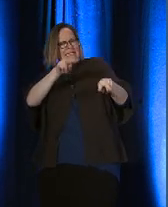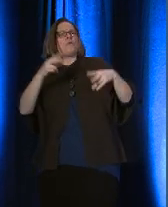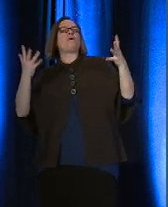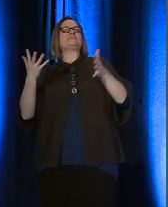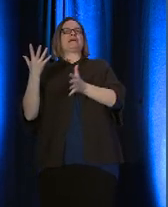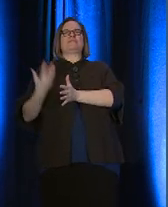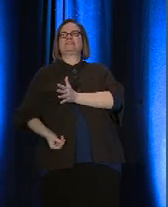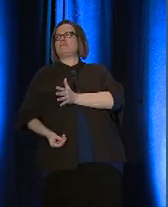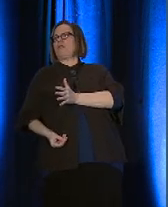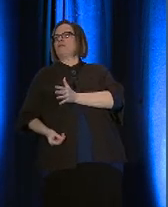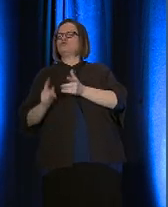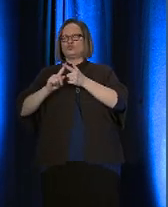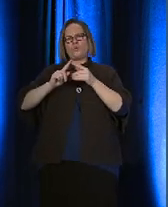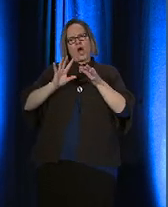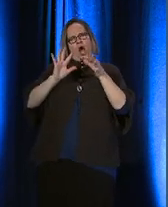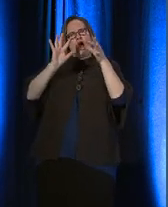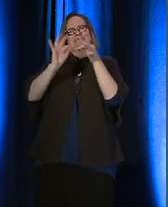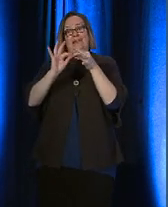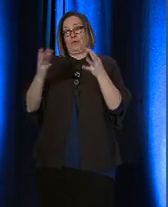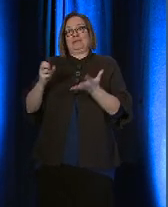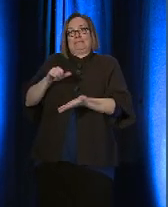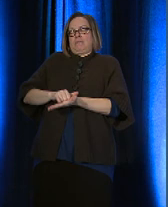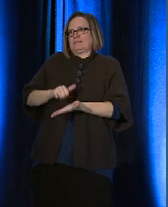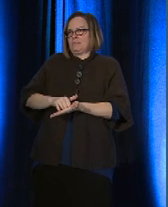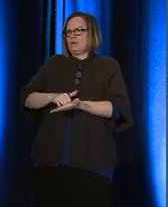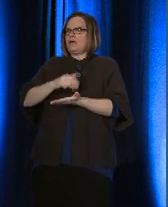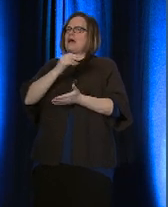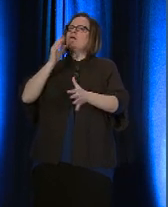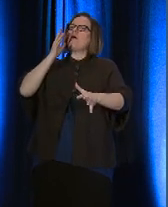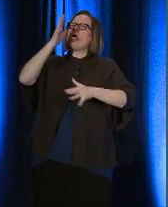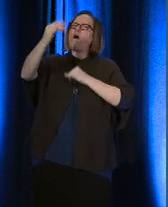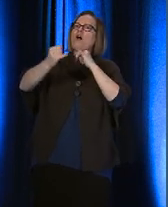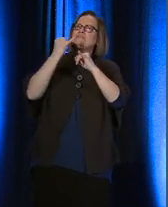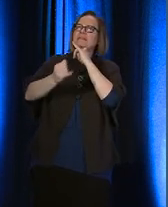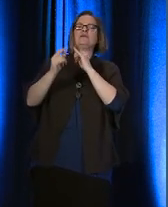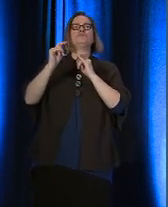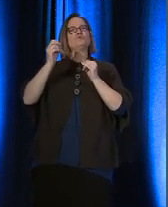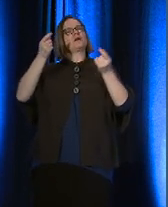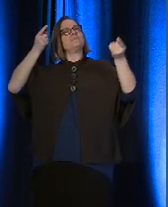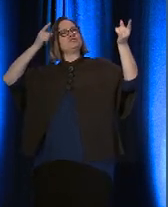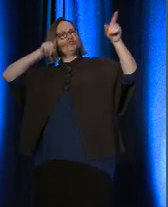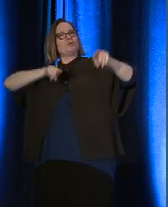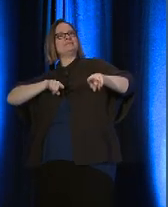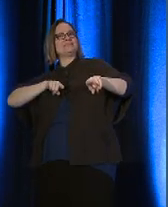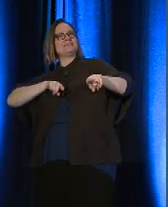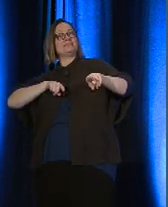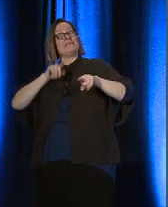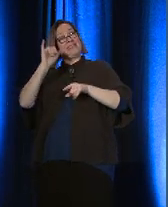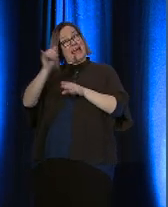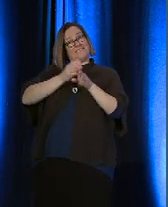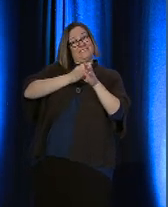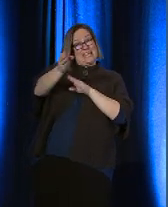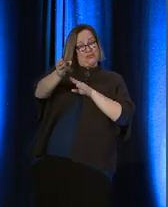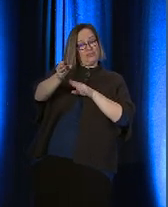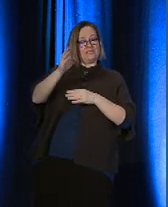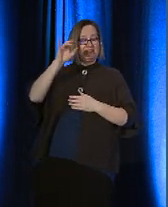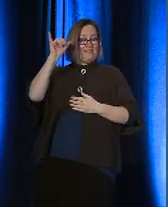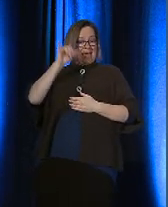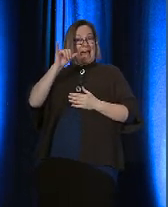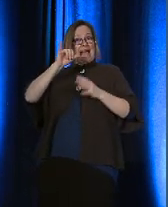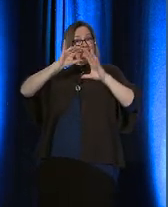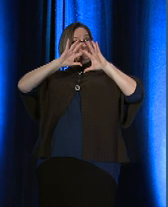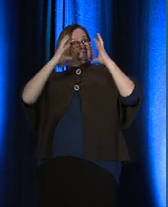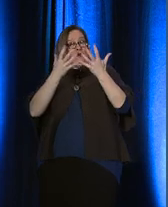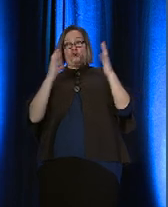to articulate the possible, ultimately, to come to terms. The field, that cause, has changed over time.